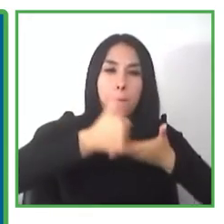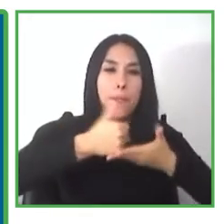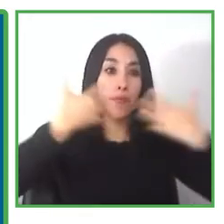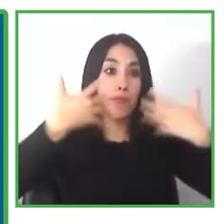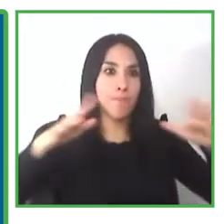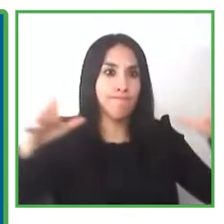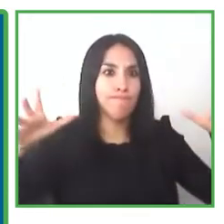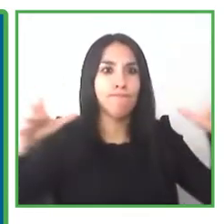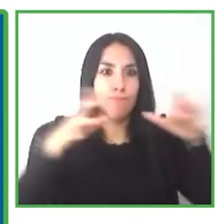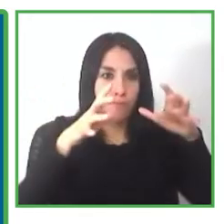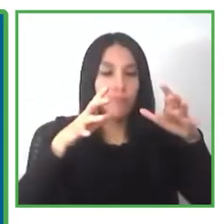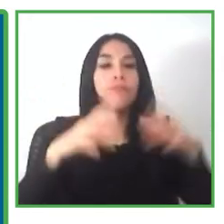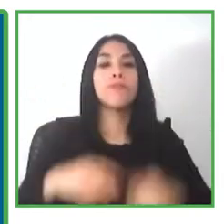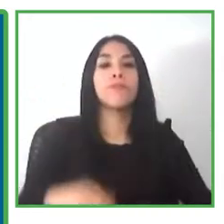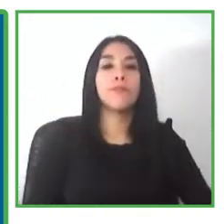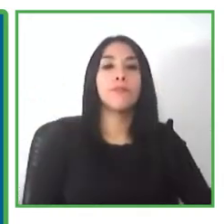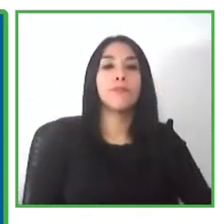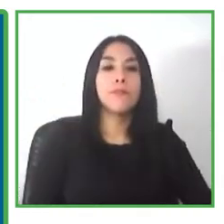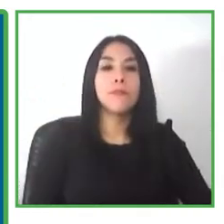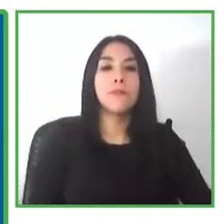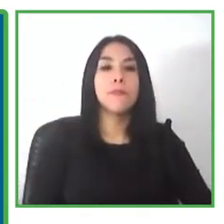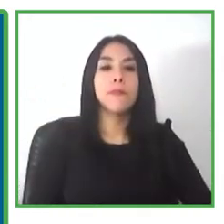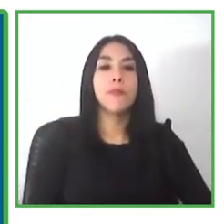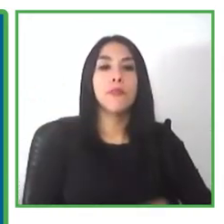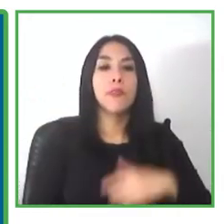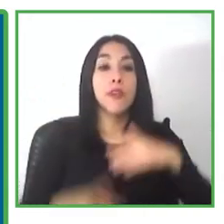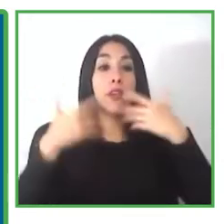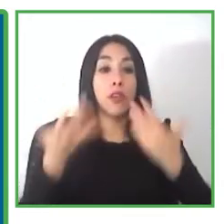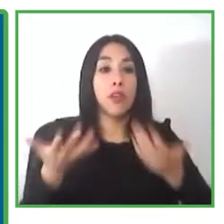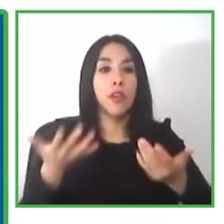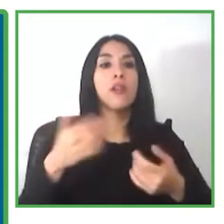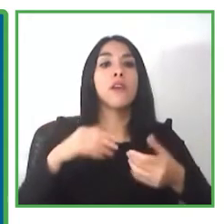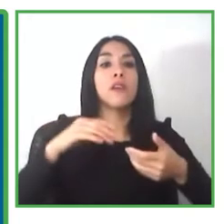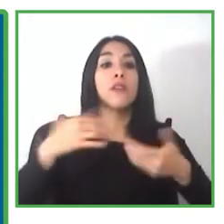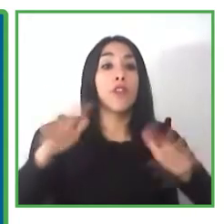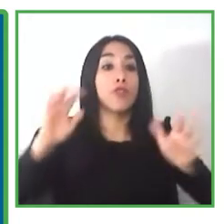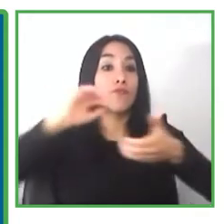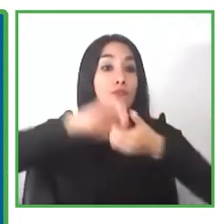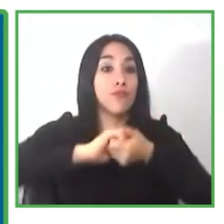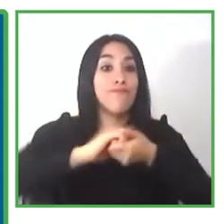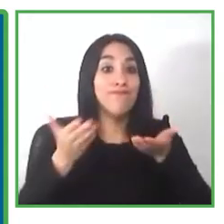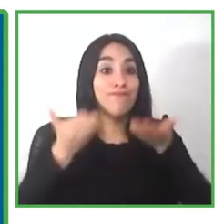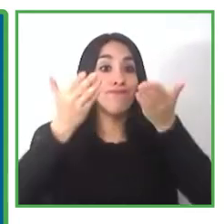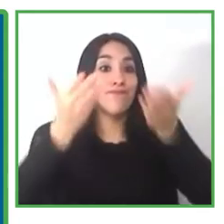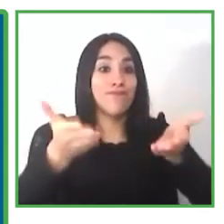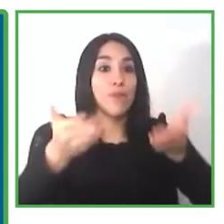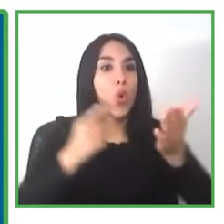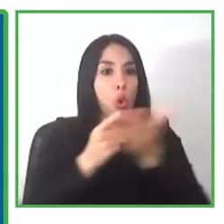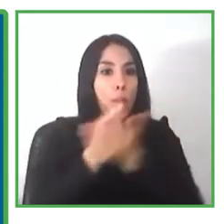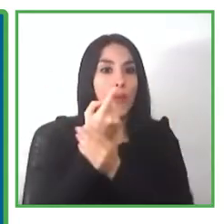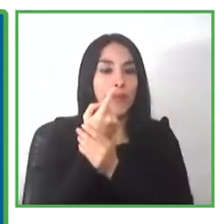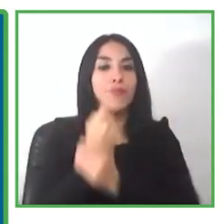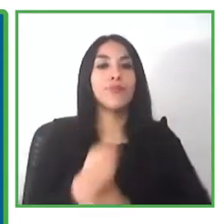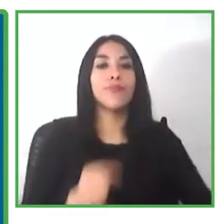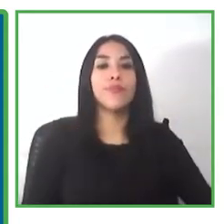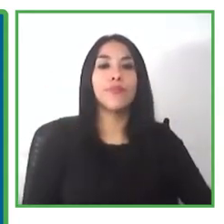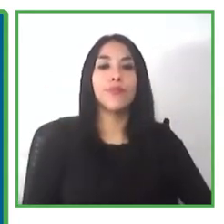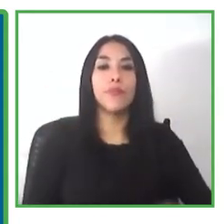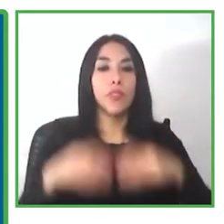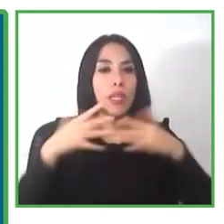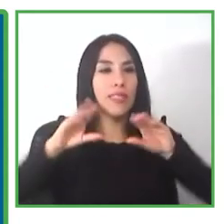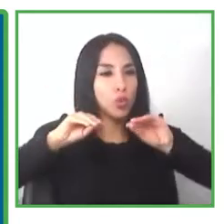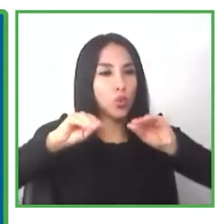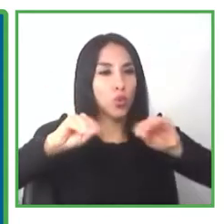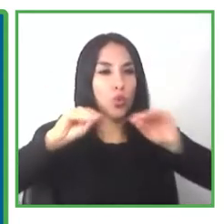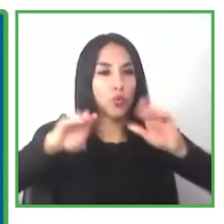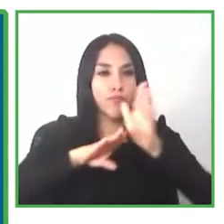reasonable this goes hand by hand with the opportunities that we should provide for employment for those